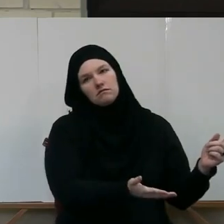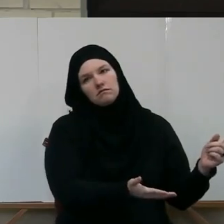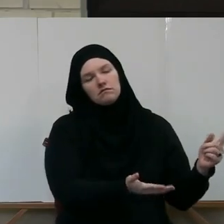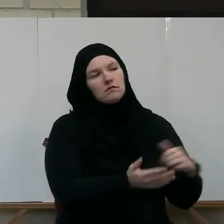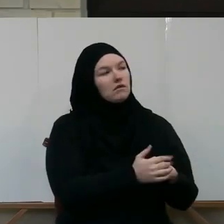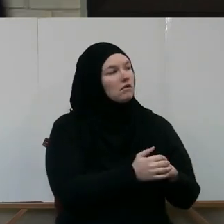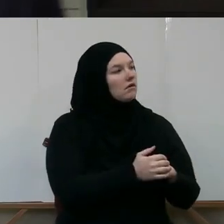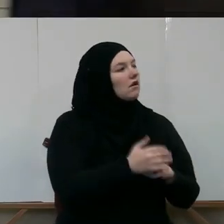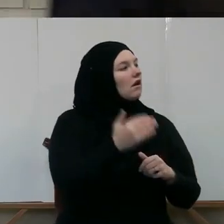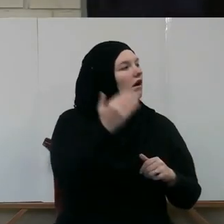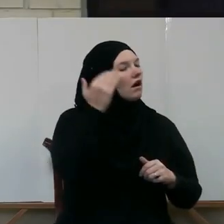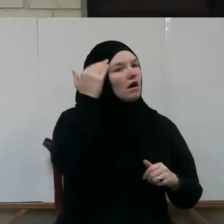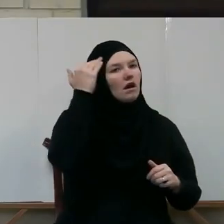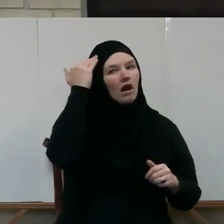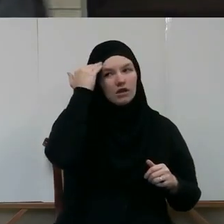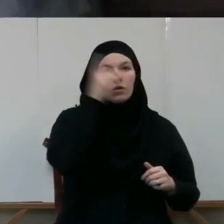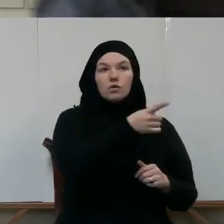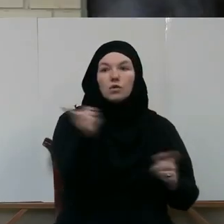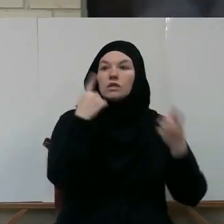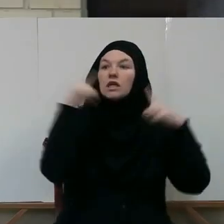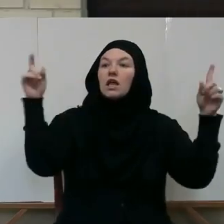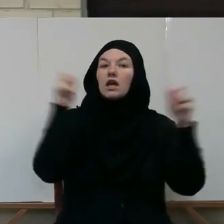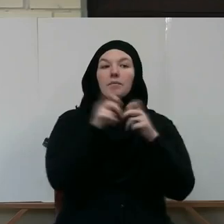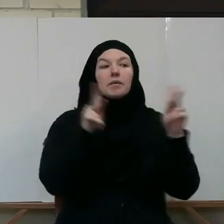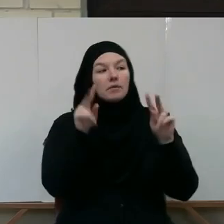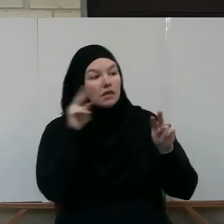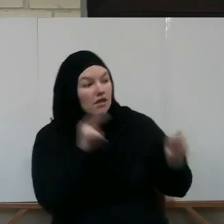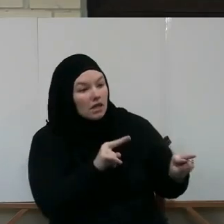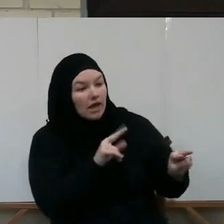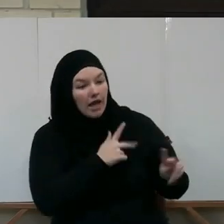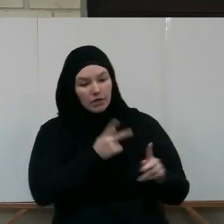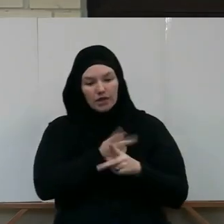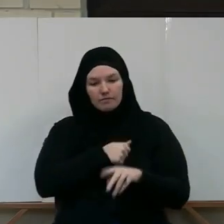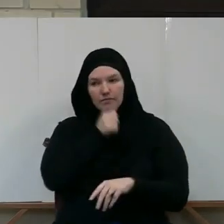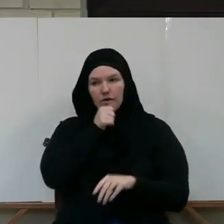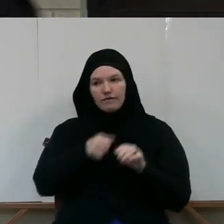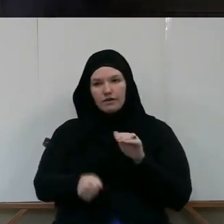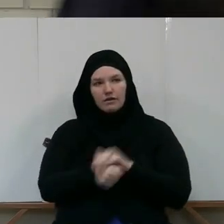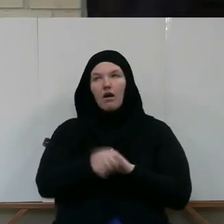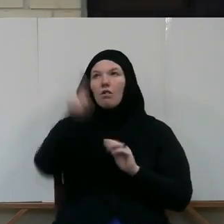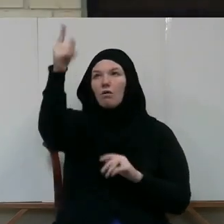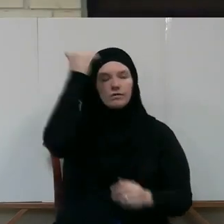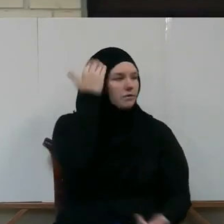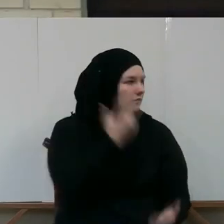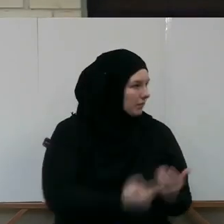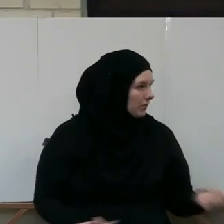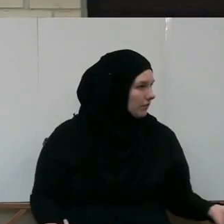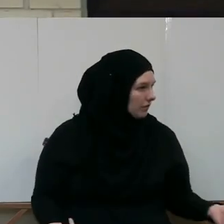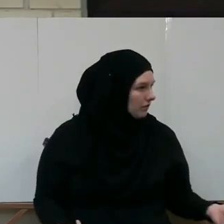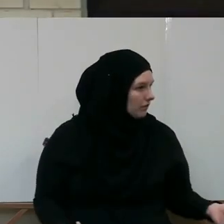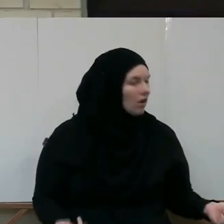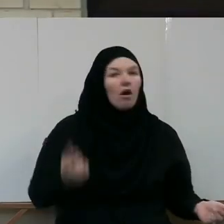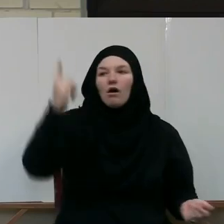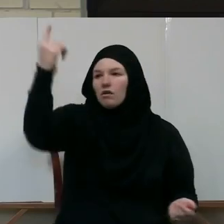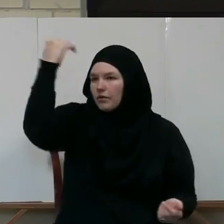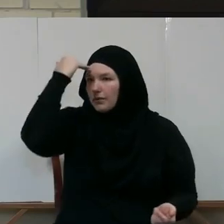what you declare in public and what you keep in private. Amazing. Allah is telling us,